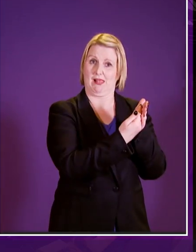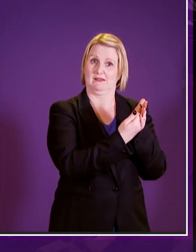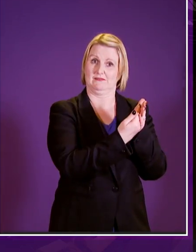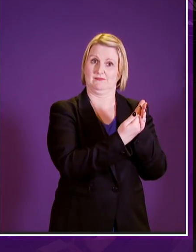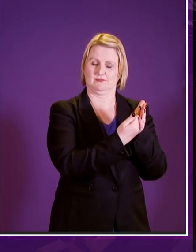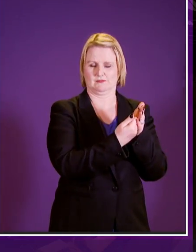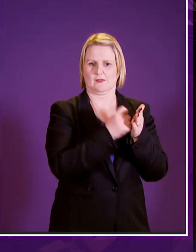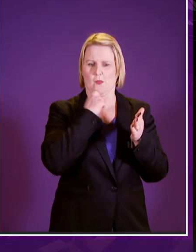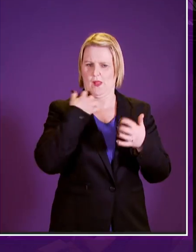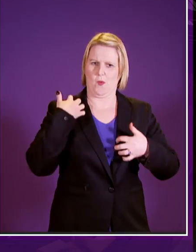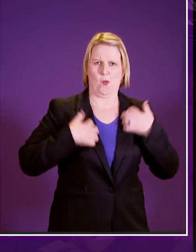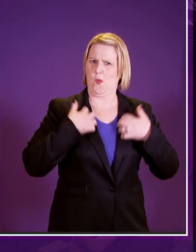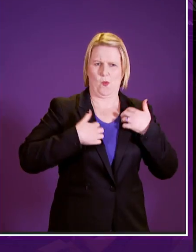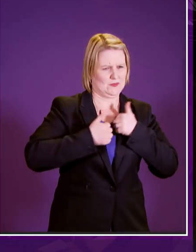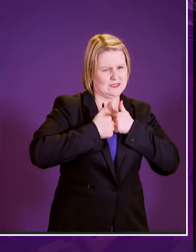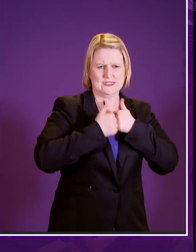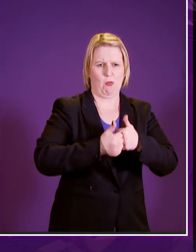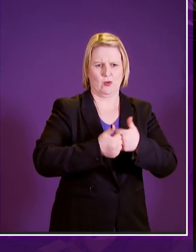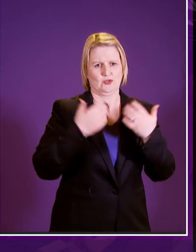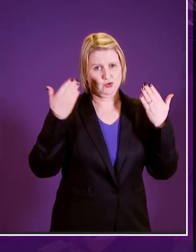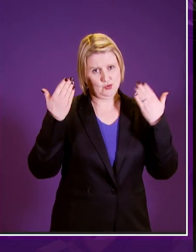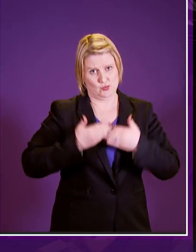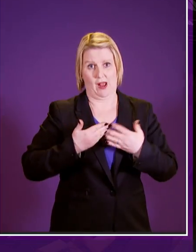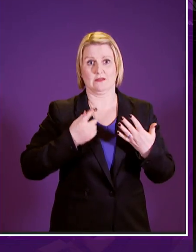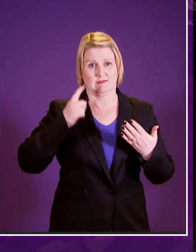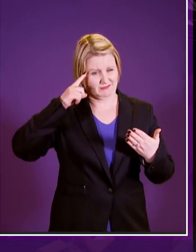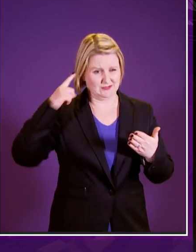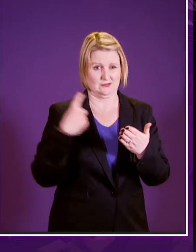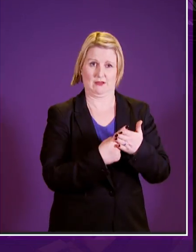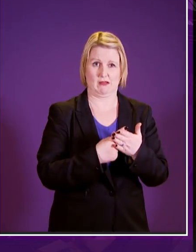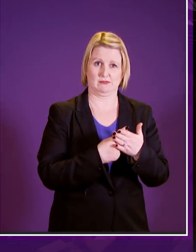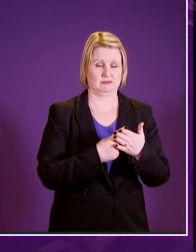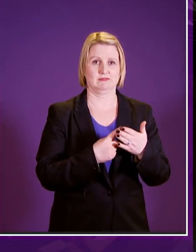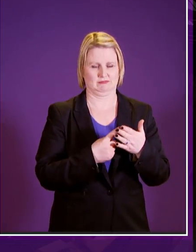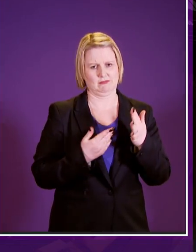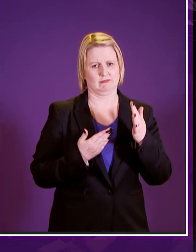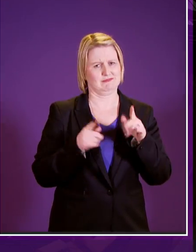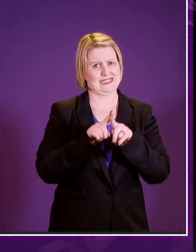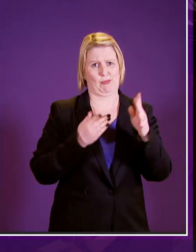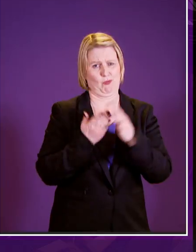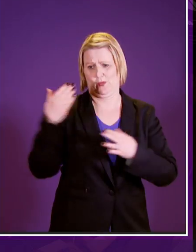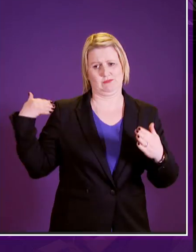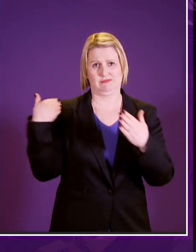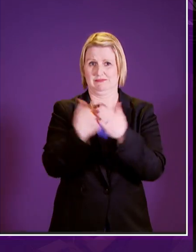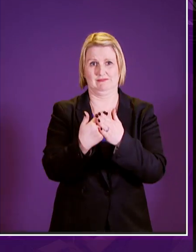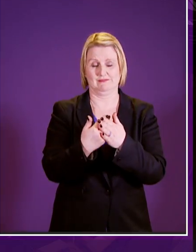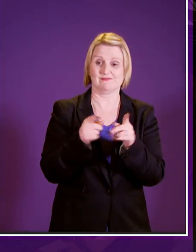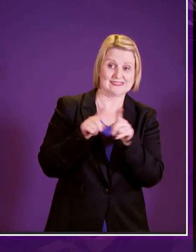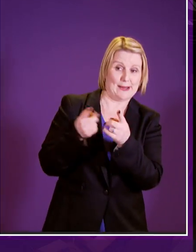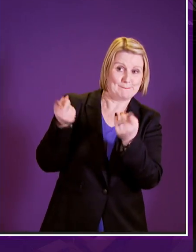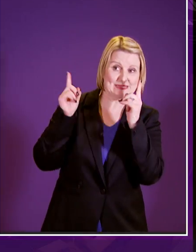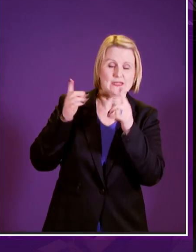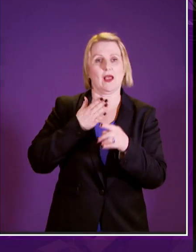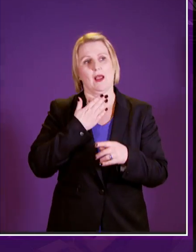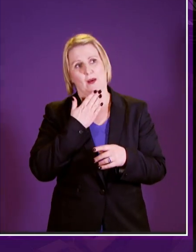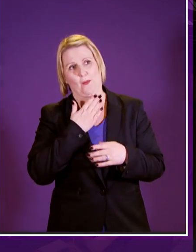enthusiastically support at decision time tonight as we have throughout its parliamentary process and like the minister i would like if i